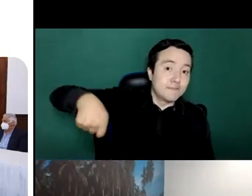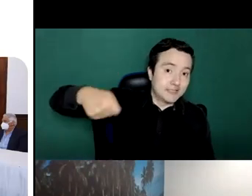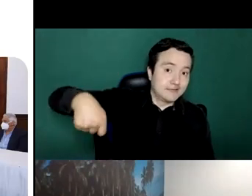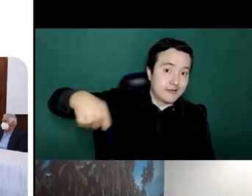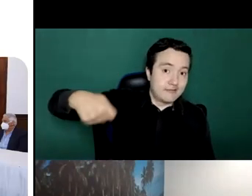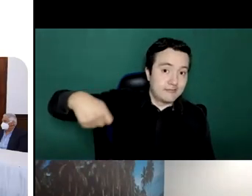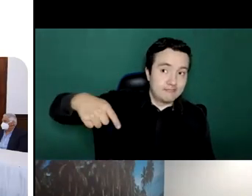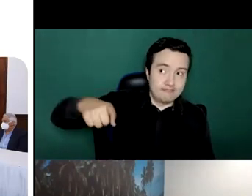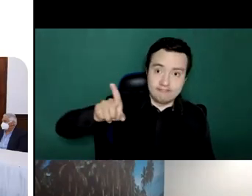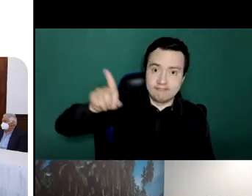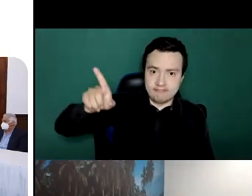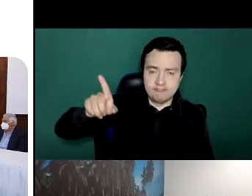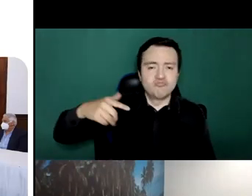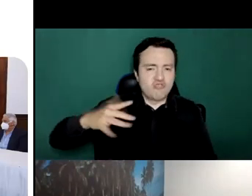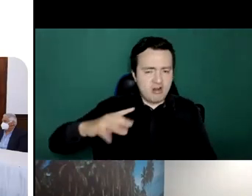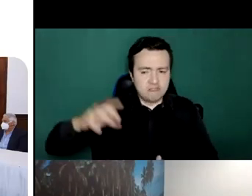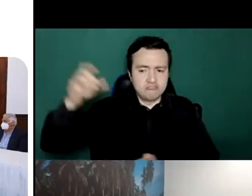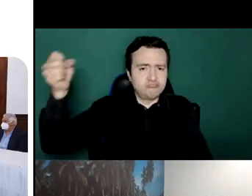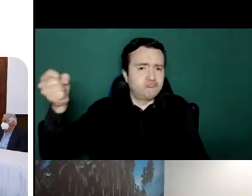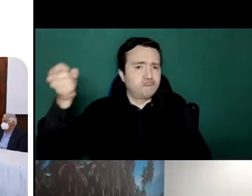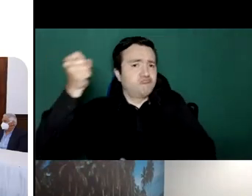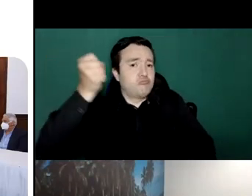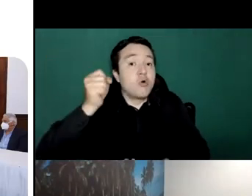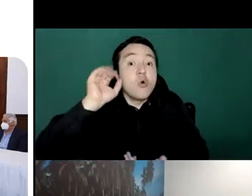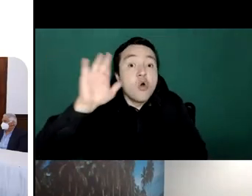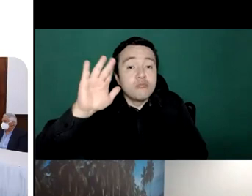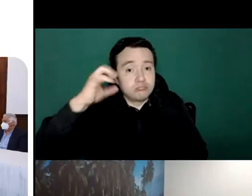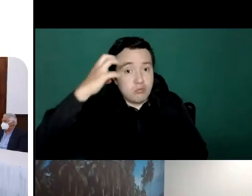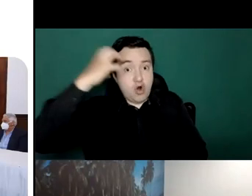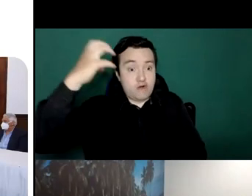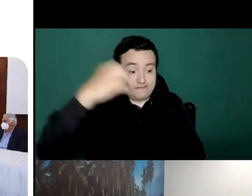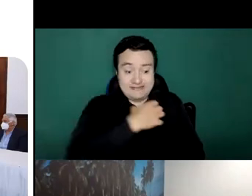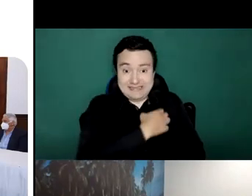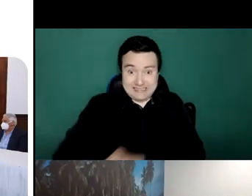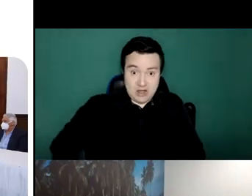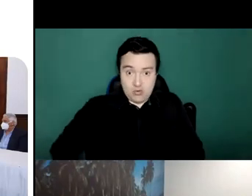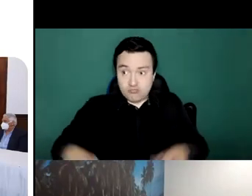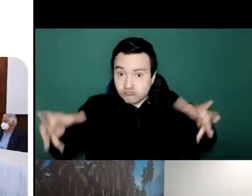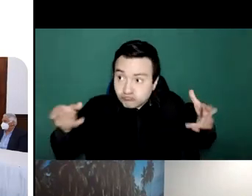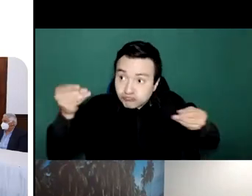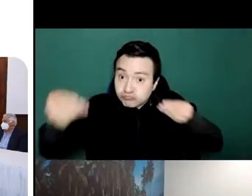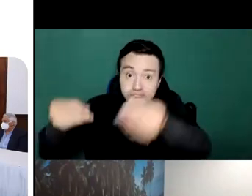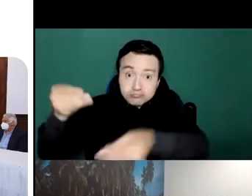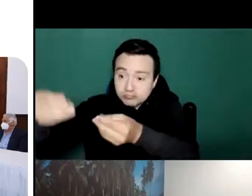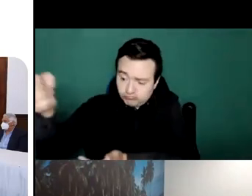headed up by the president of the republic in which state services were